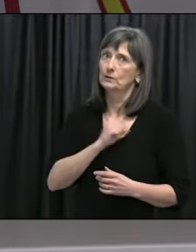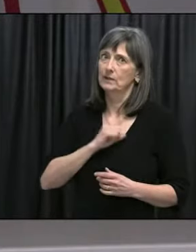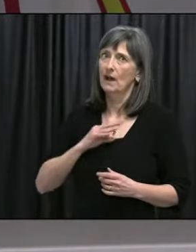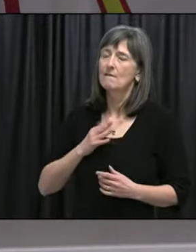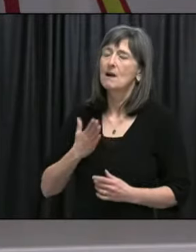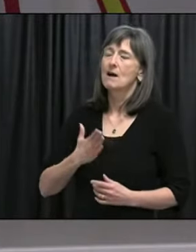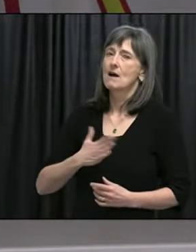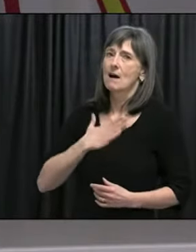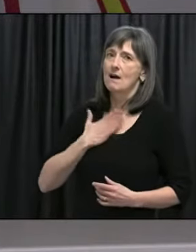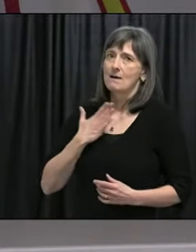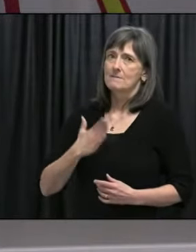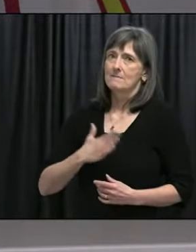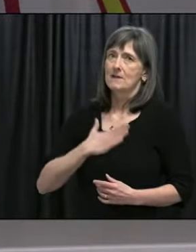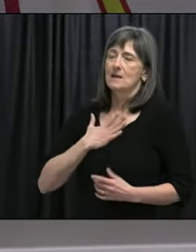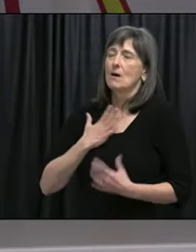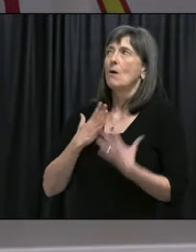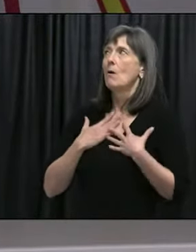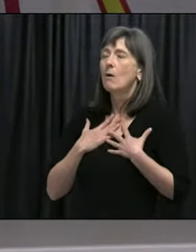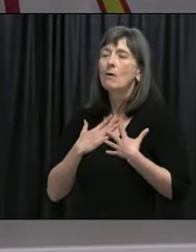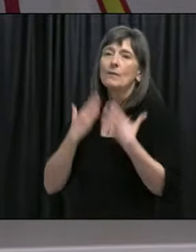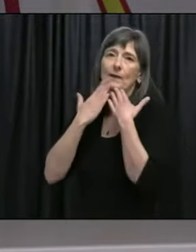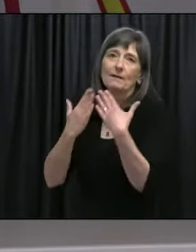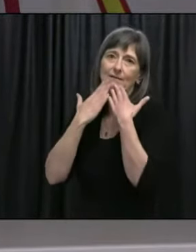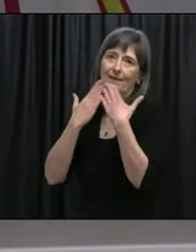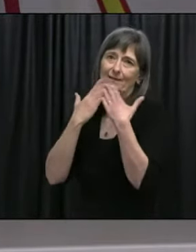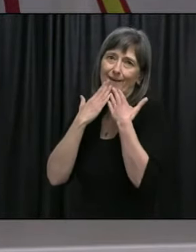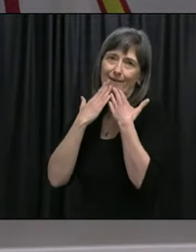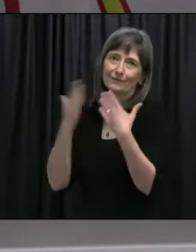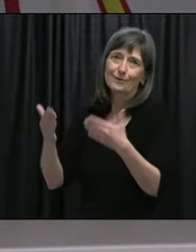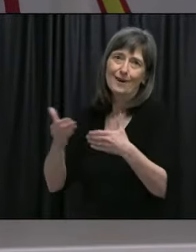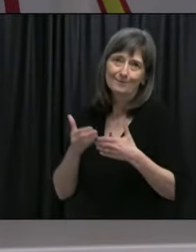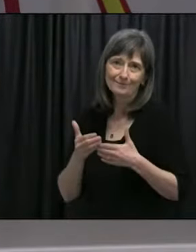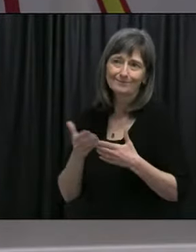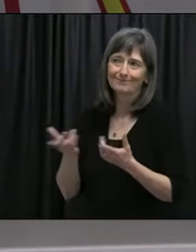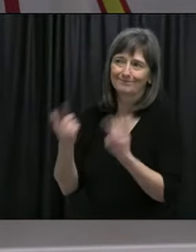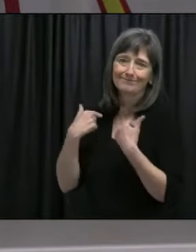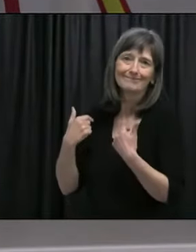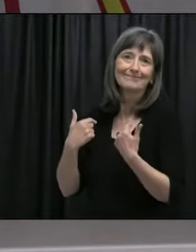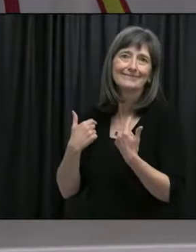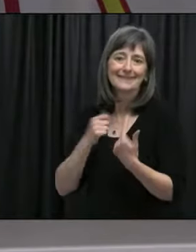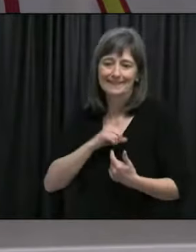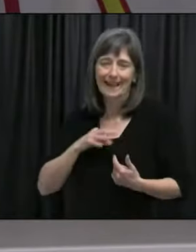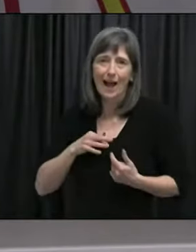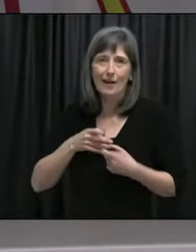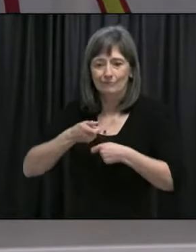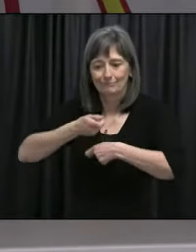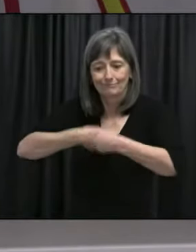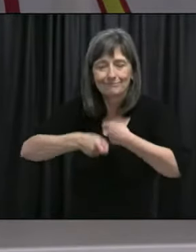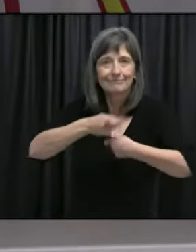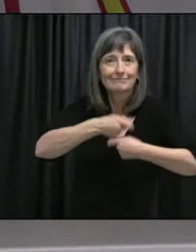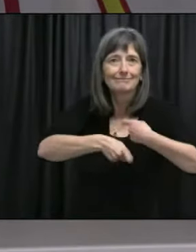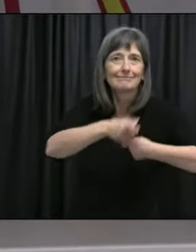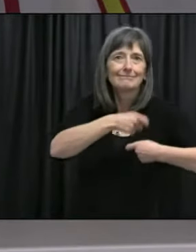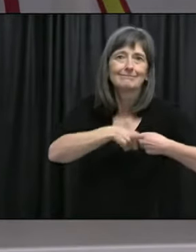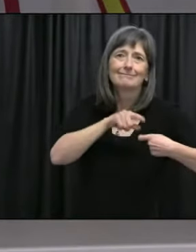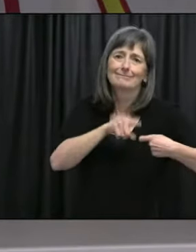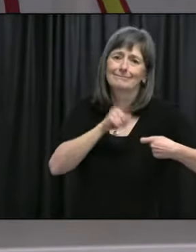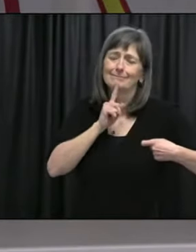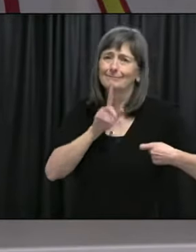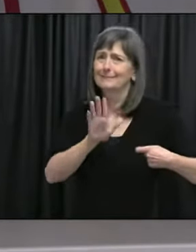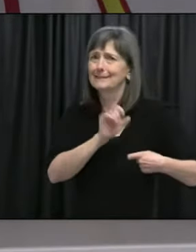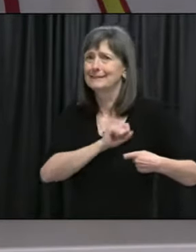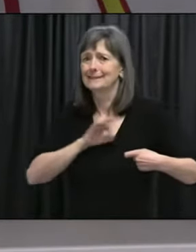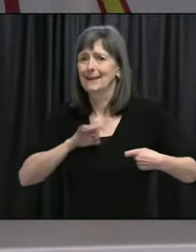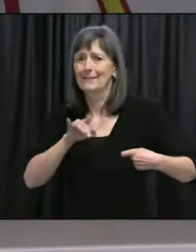think it's welcomed help. They're being able to relieve some of the staff on the ground there who are working, you know,